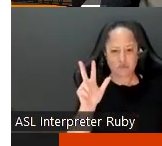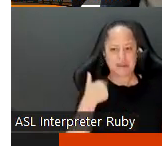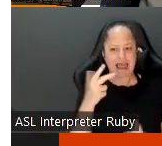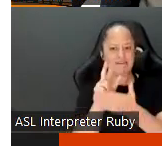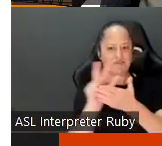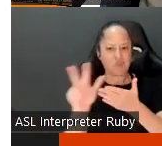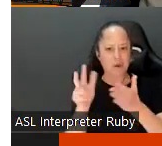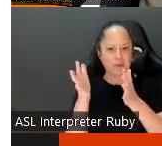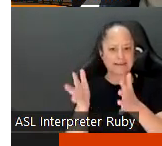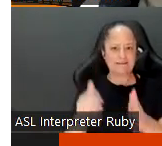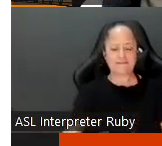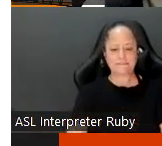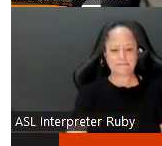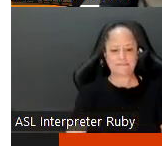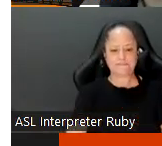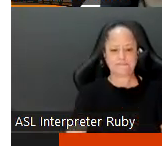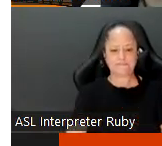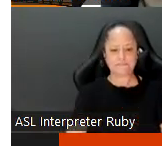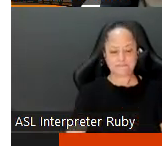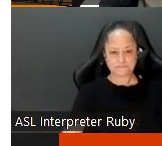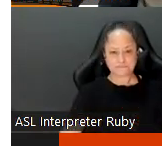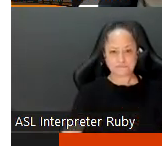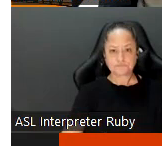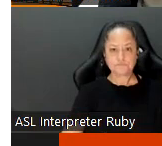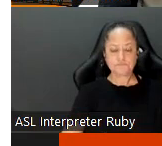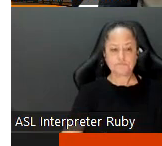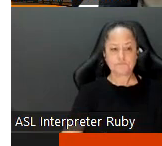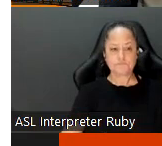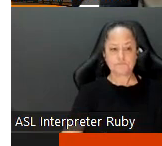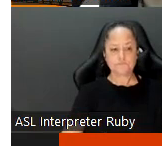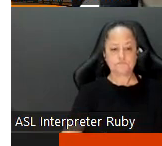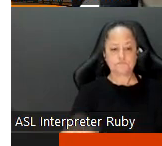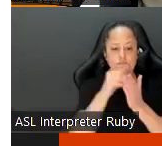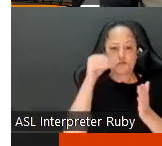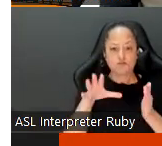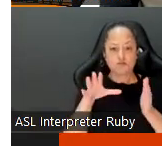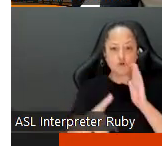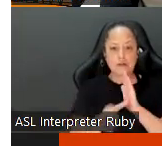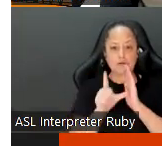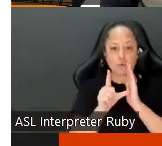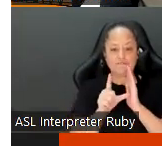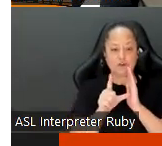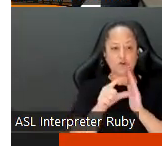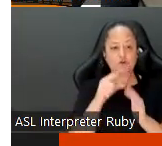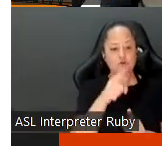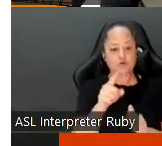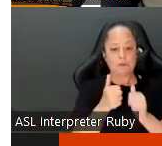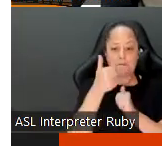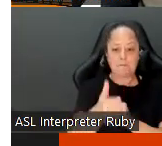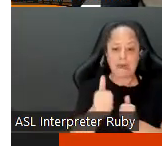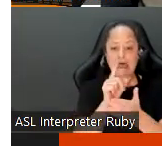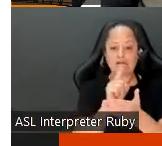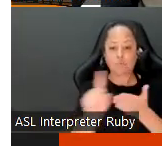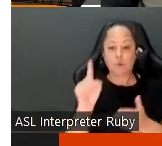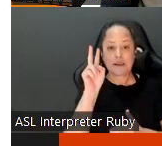okay student reviews okay so um it is past week two